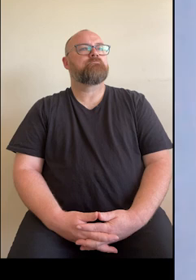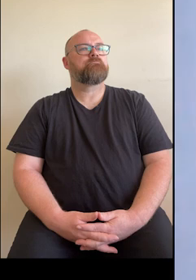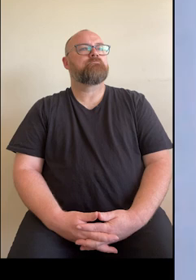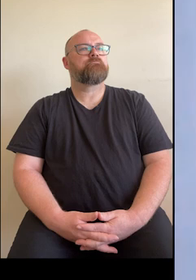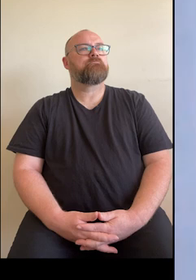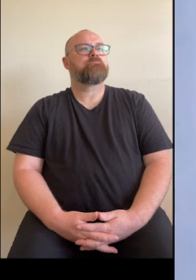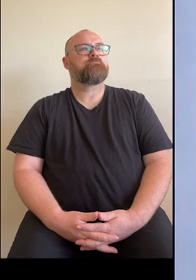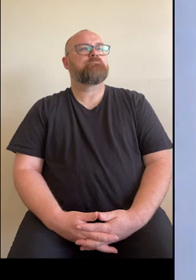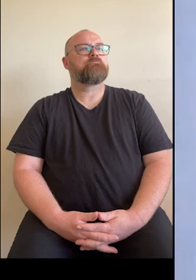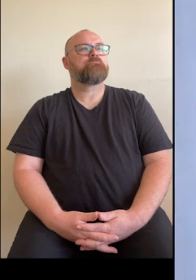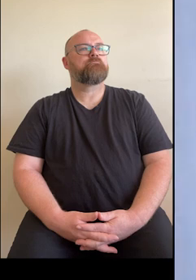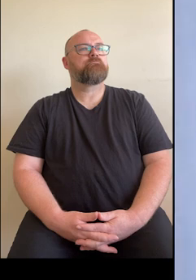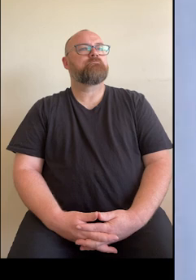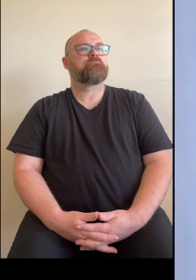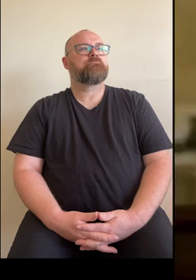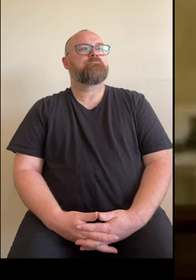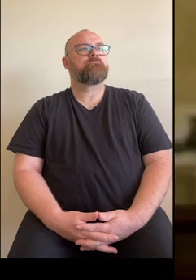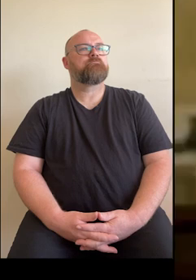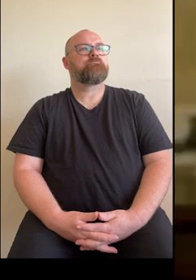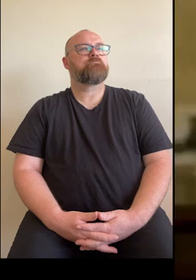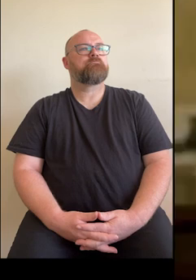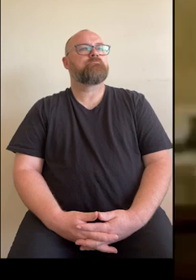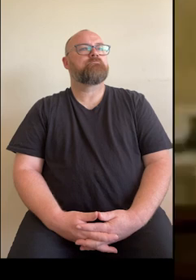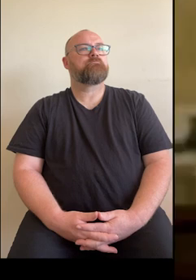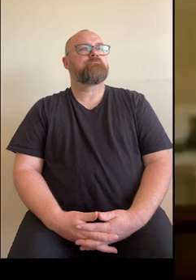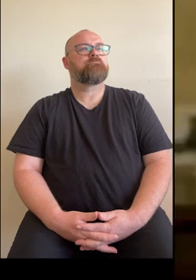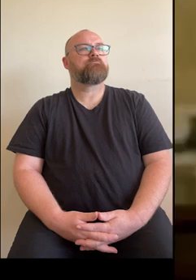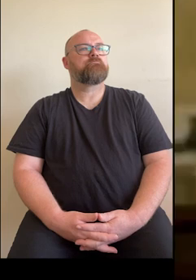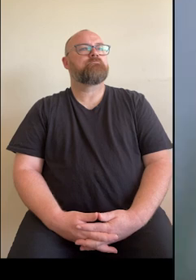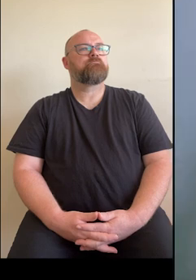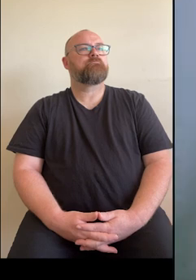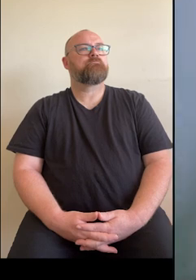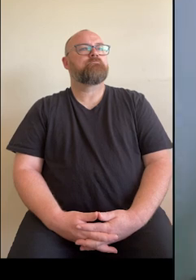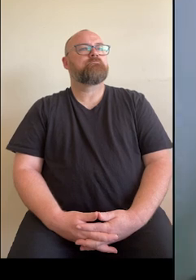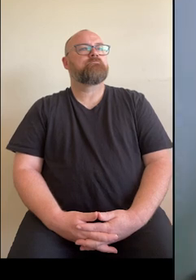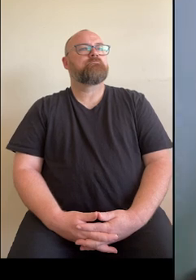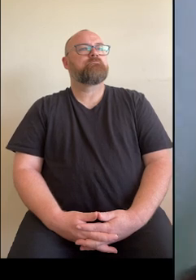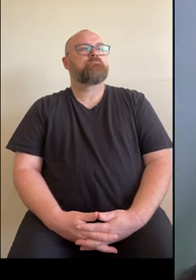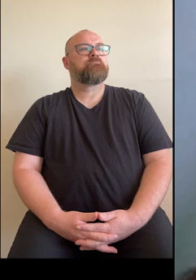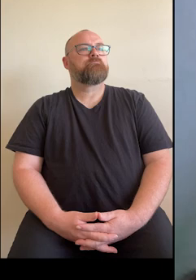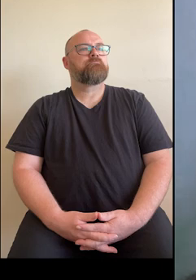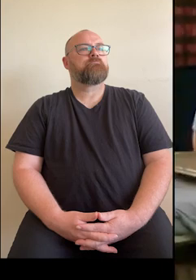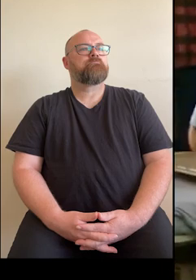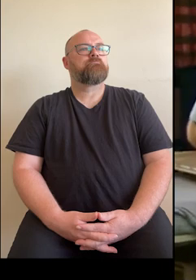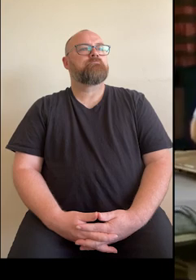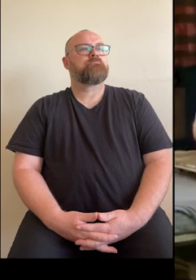scared for the situation, scared for Sue. I've never experienced anything like that in my life before.